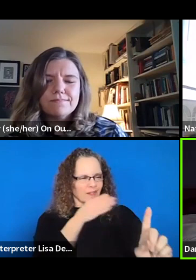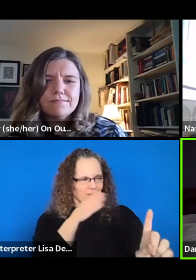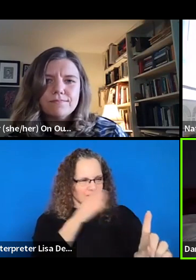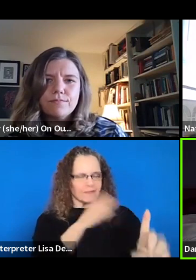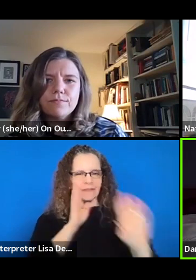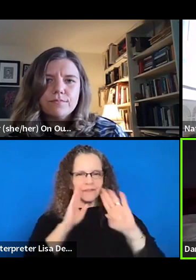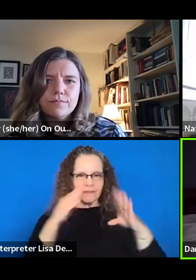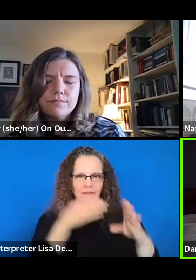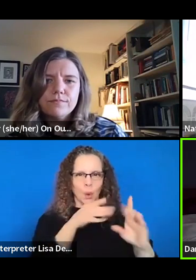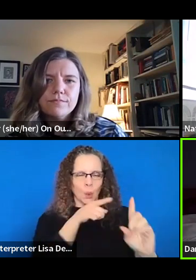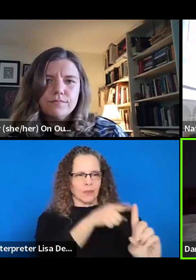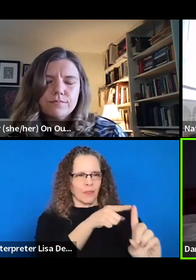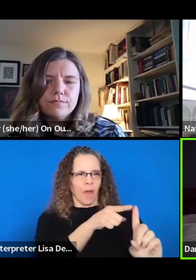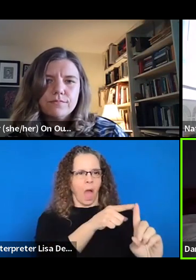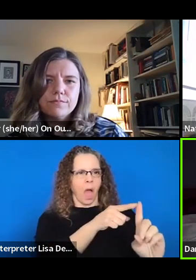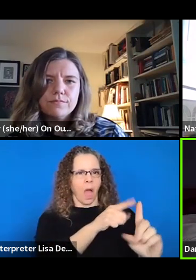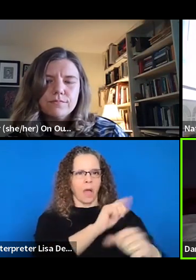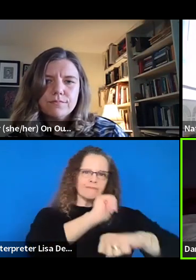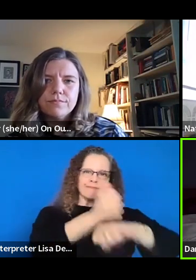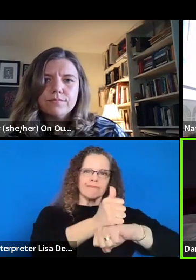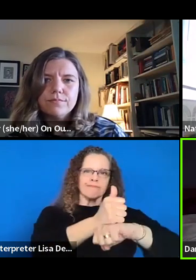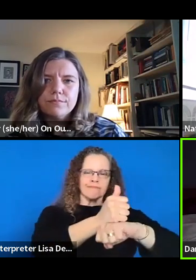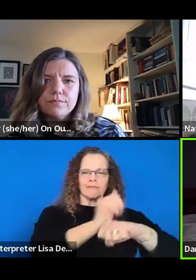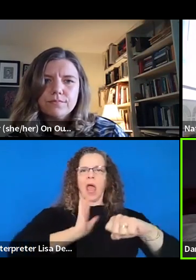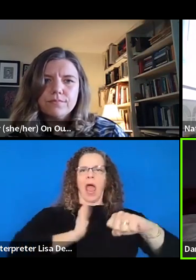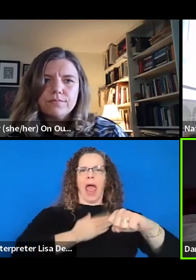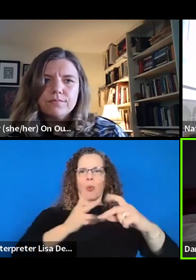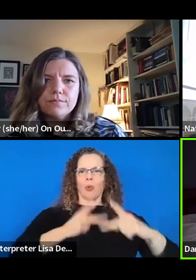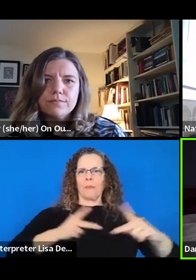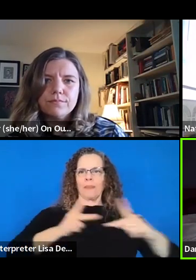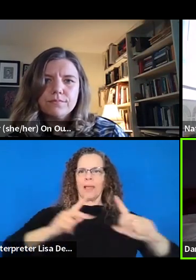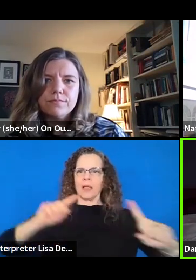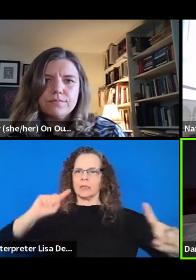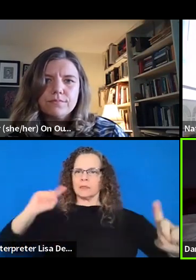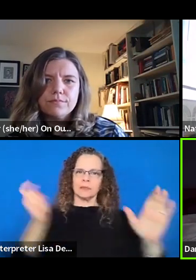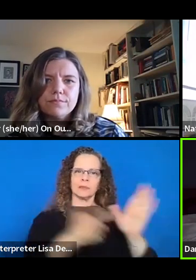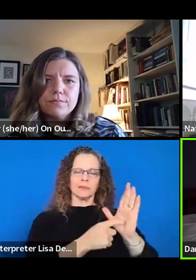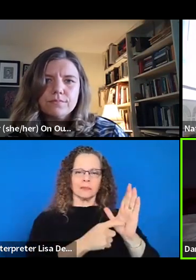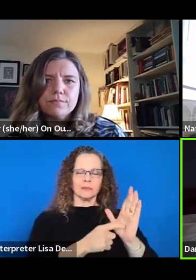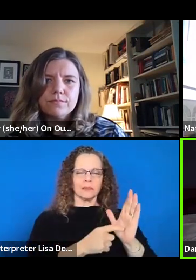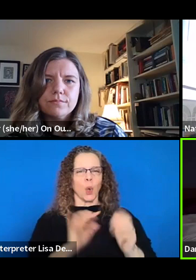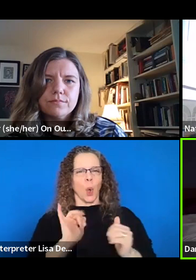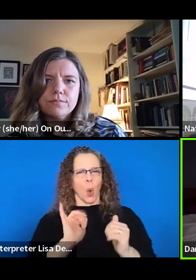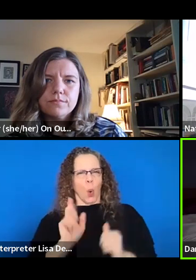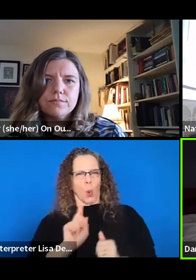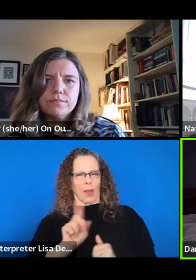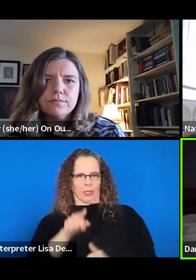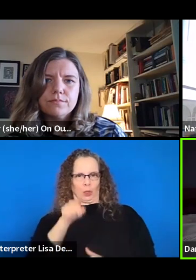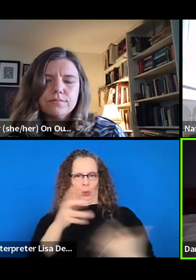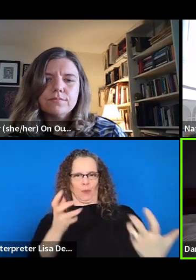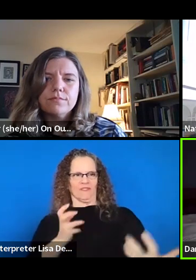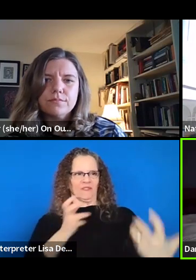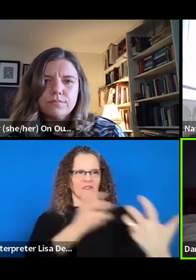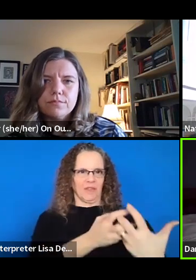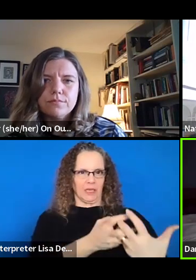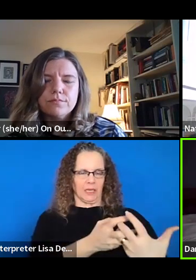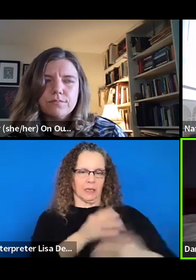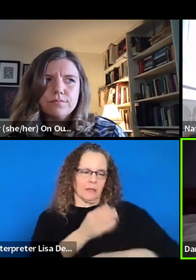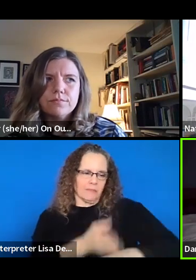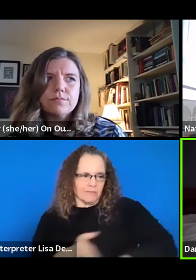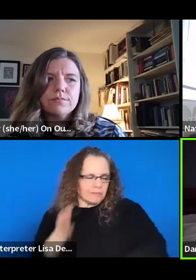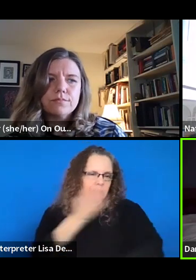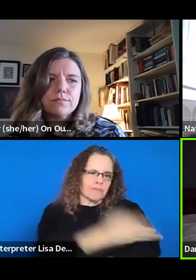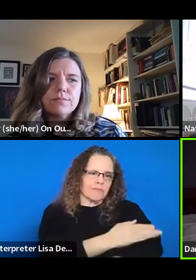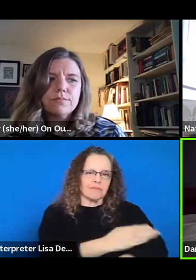like we can, you know, kind of fit in, right? What is that theory of change? Where do you fit in to bettering the arts ecosystem and improving